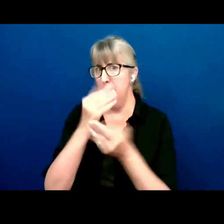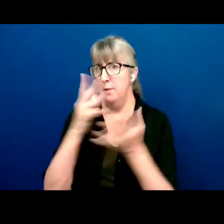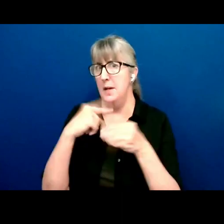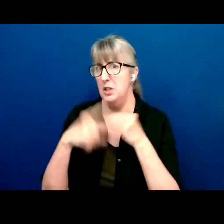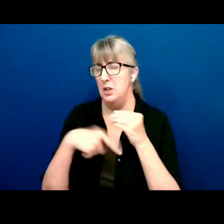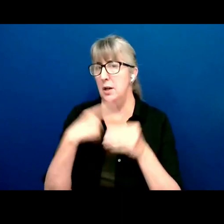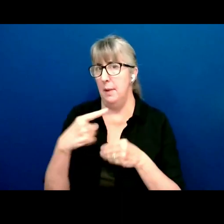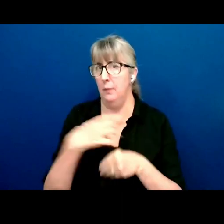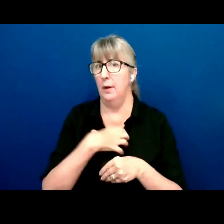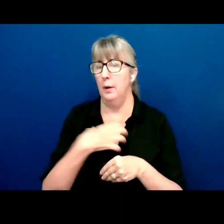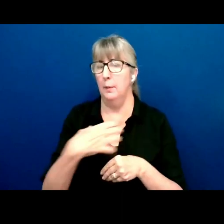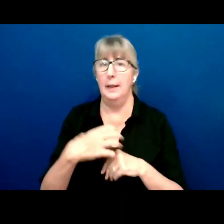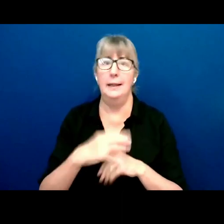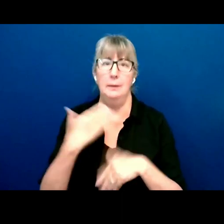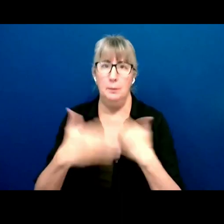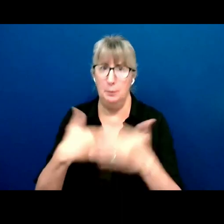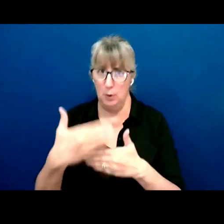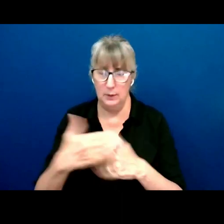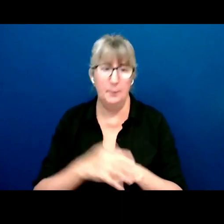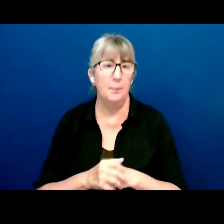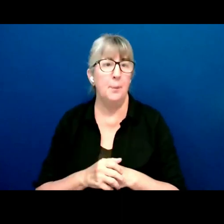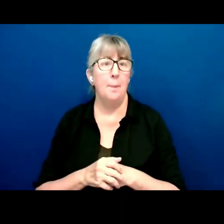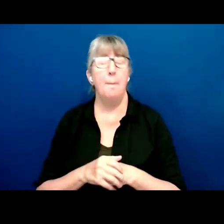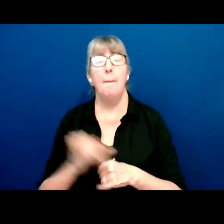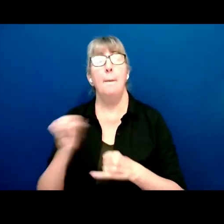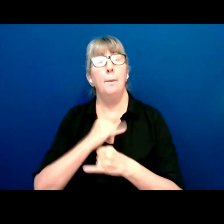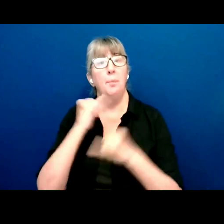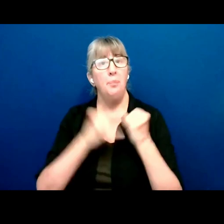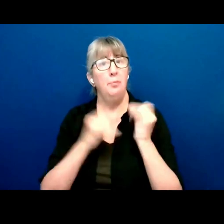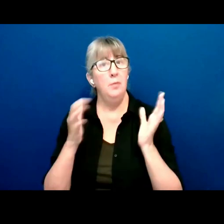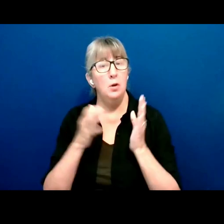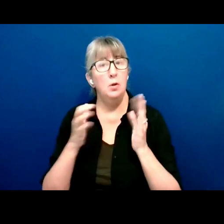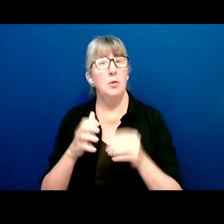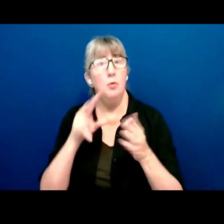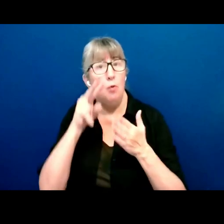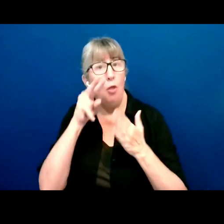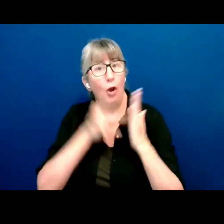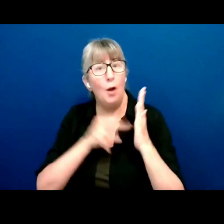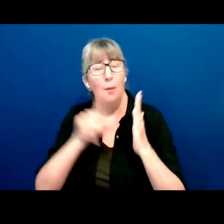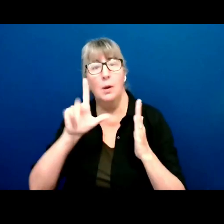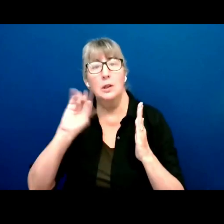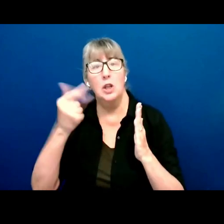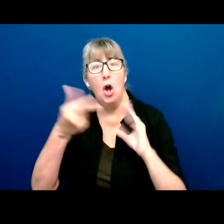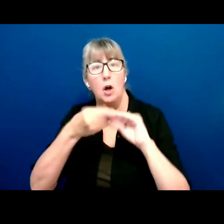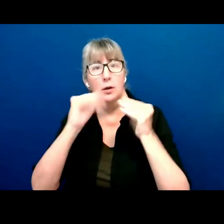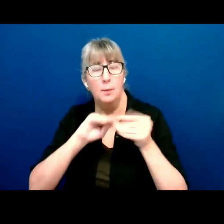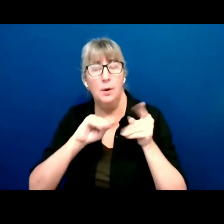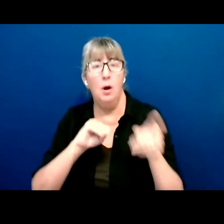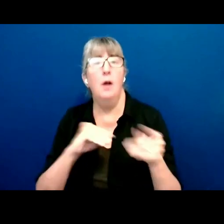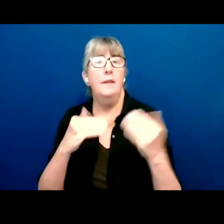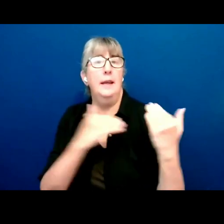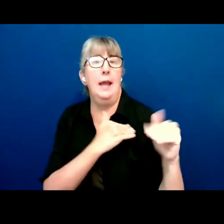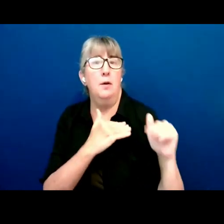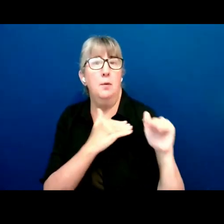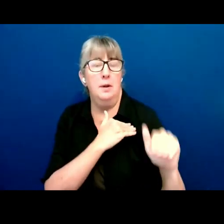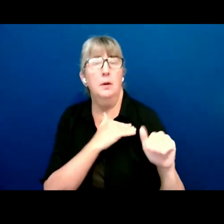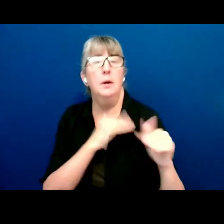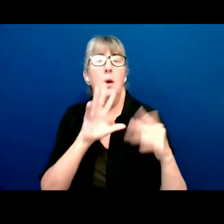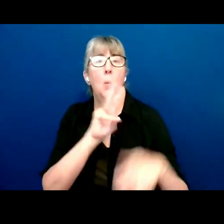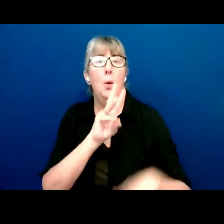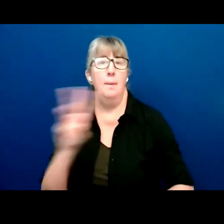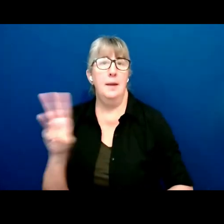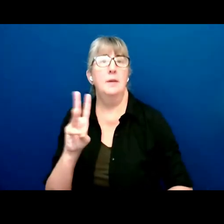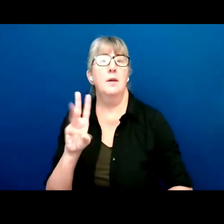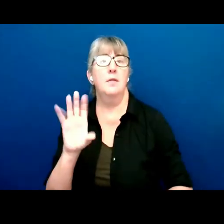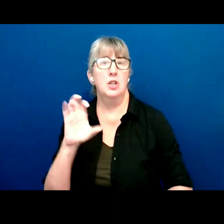your complaint. And lastly, I encourage everyone to look up their log number on the accountability webpage of the Chicago Police